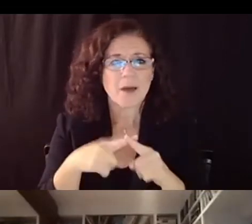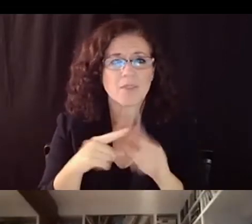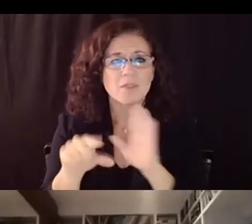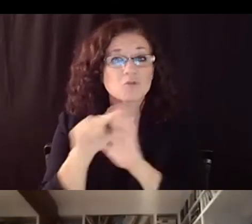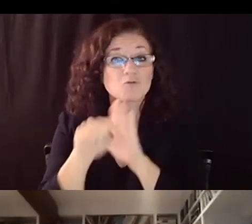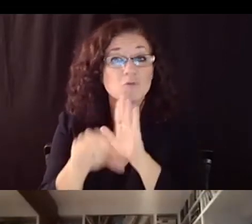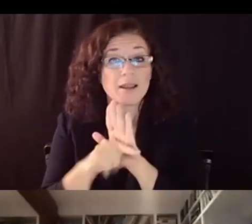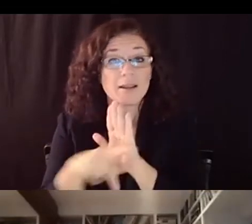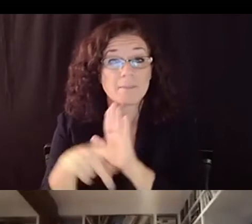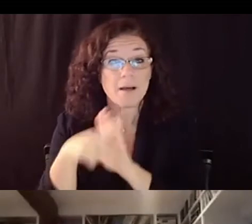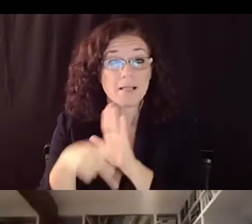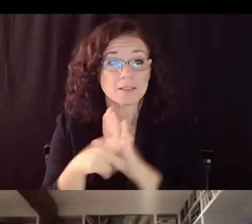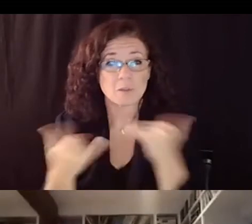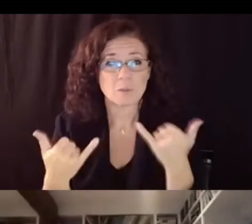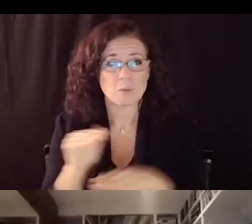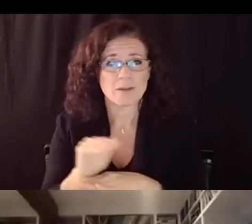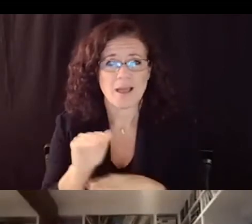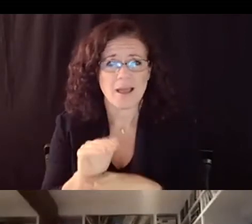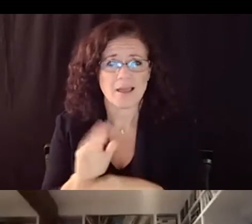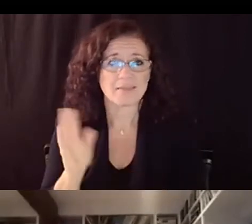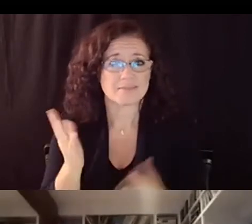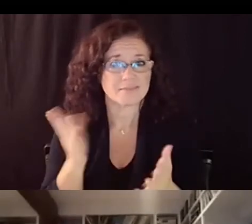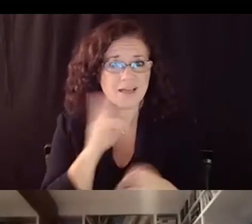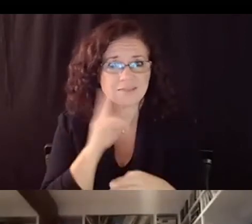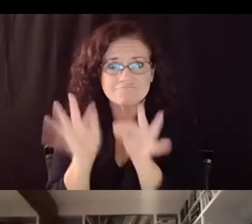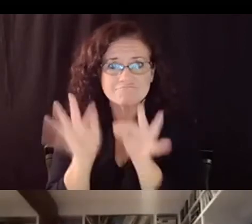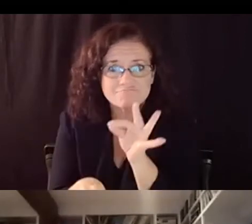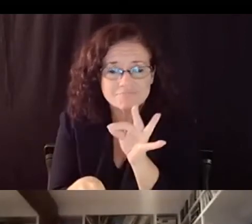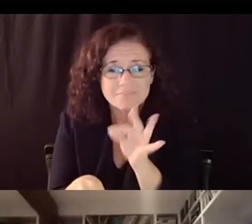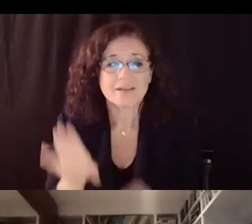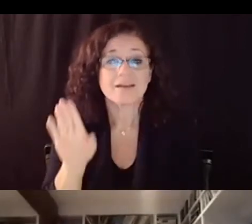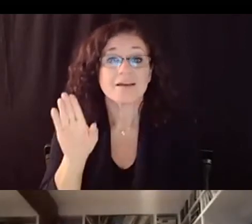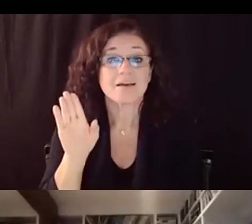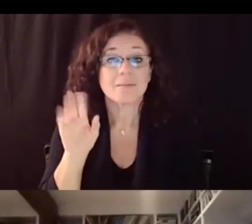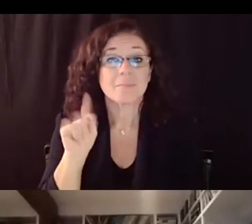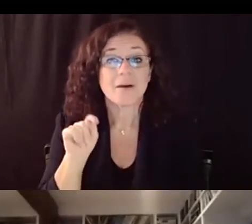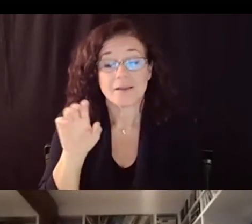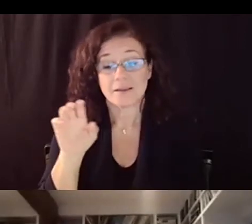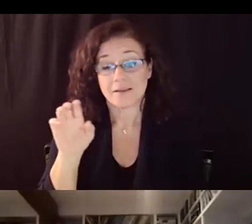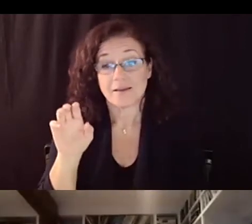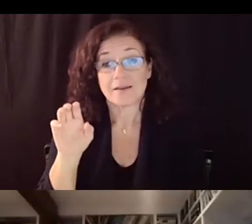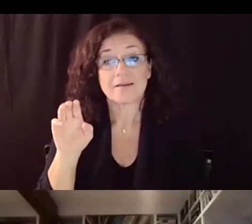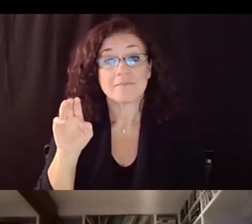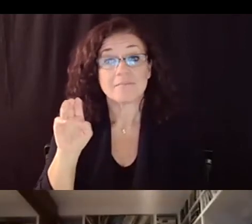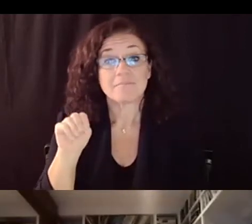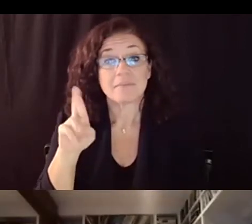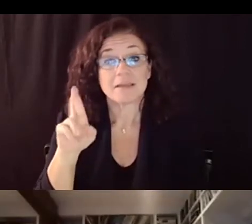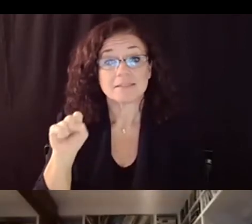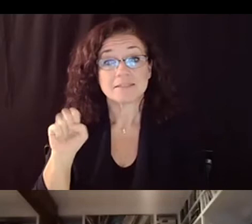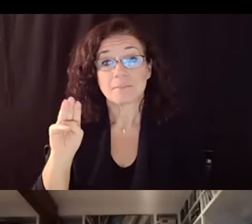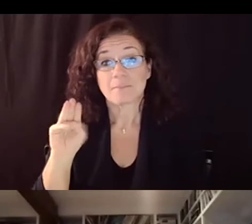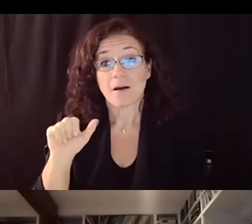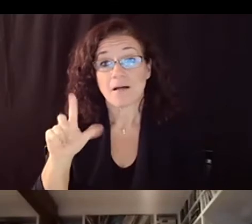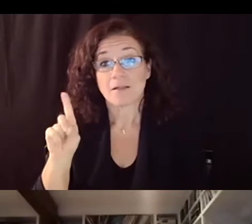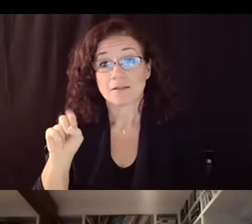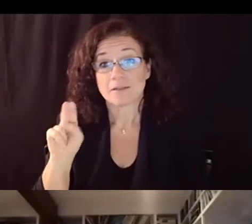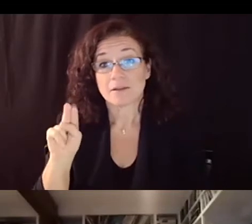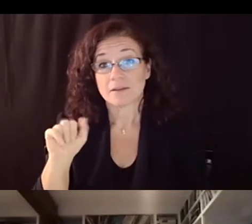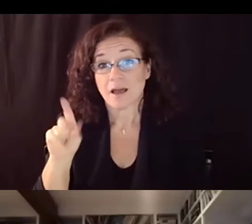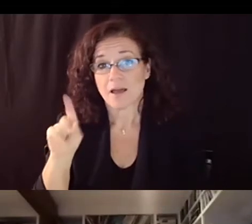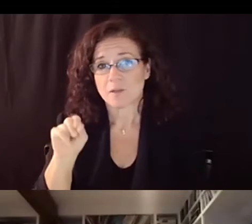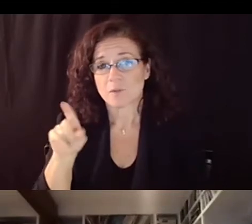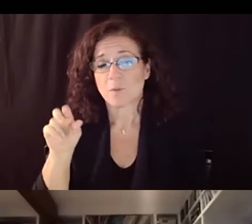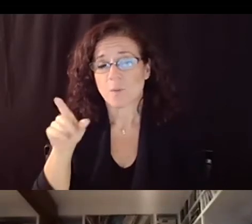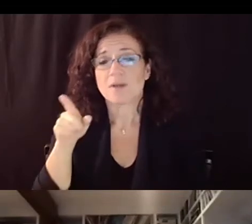to um the fact that uh miss maldonado referred to uh my attendance at a discussion